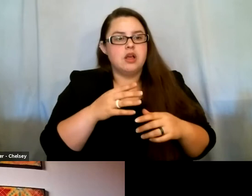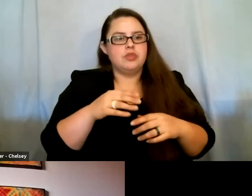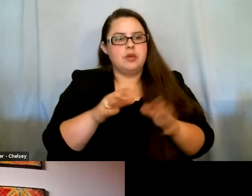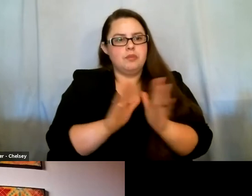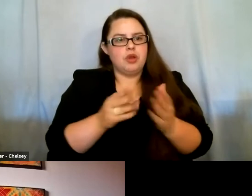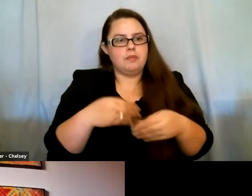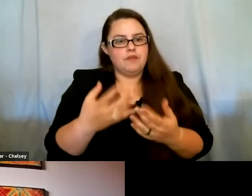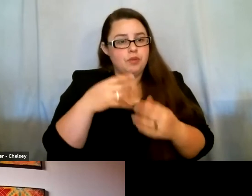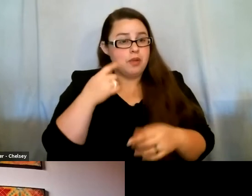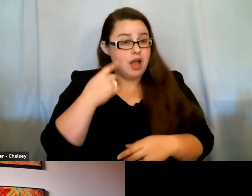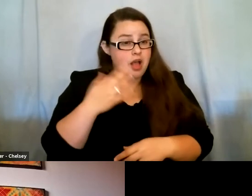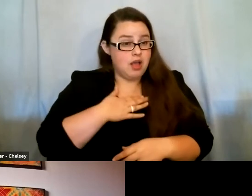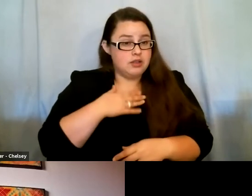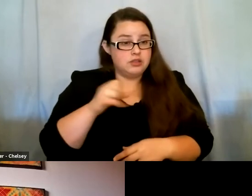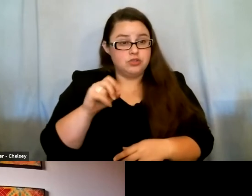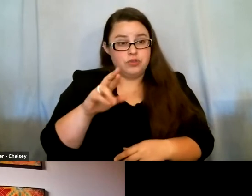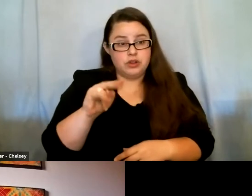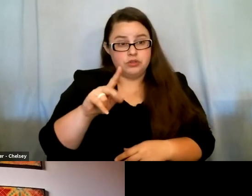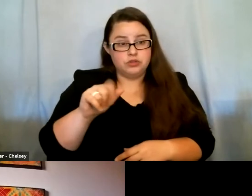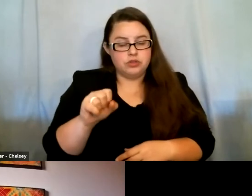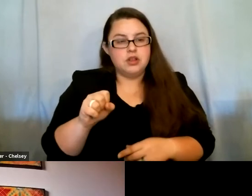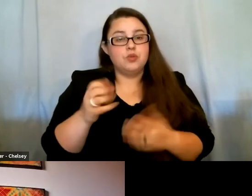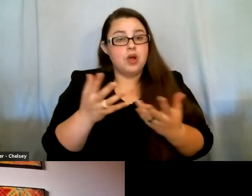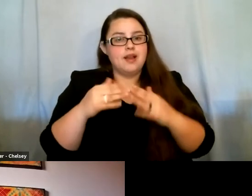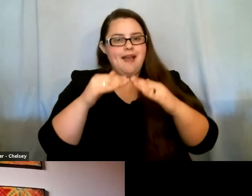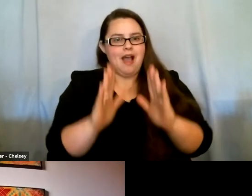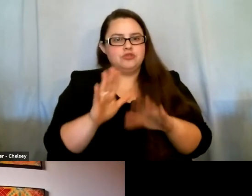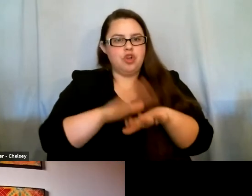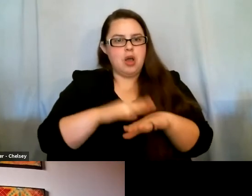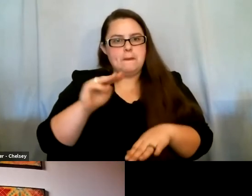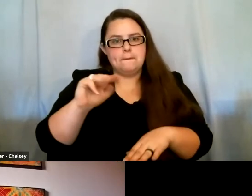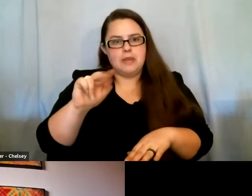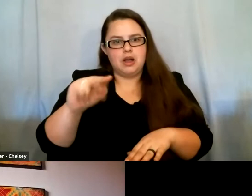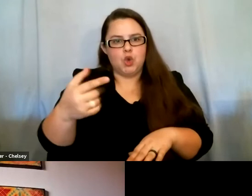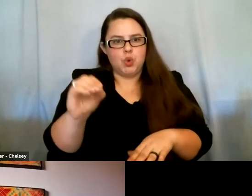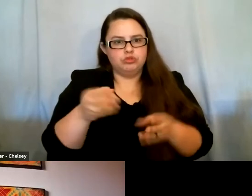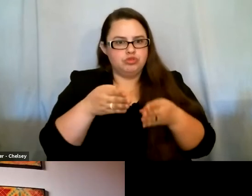Sandra Cisneros' A House on Mango Street, right? So something, you know, things like that, right?